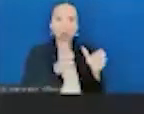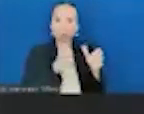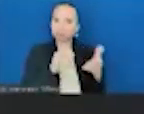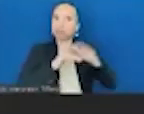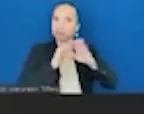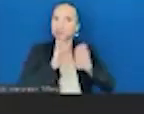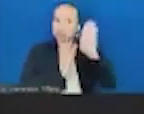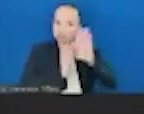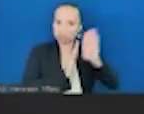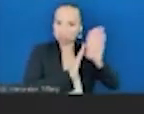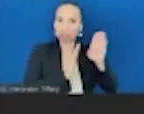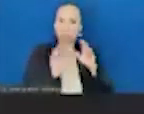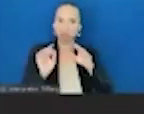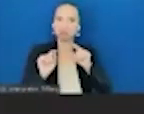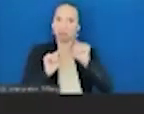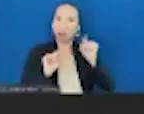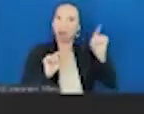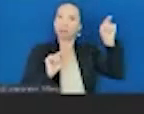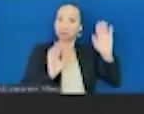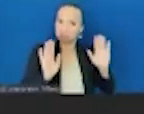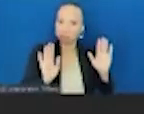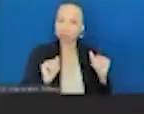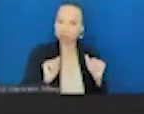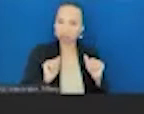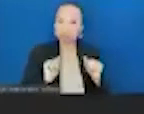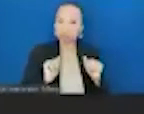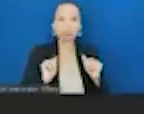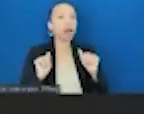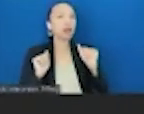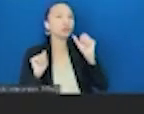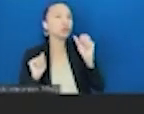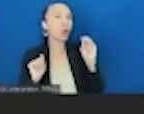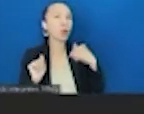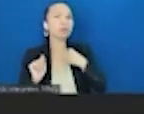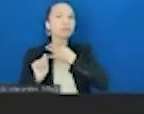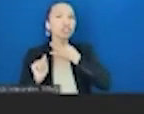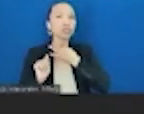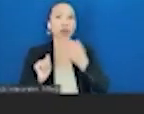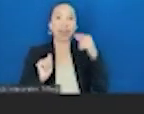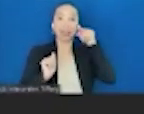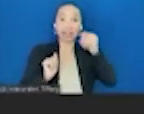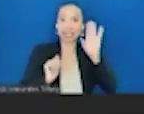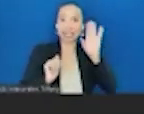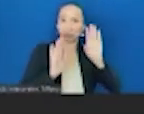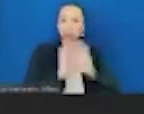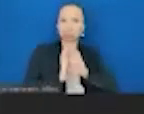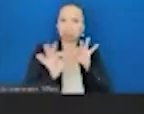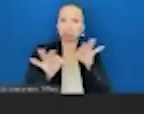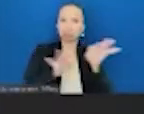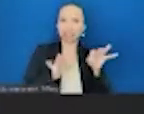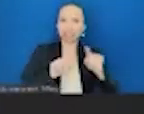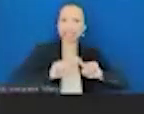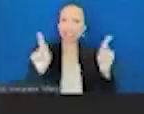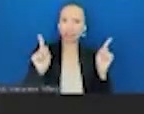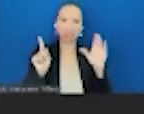intermediate diet quality, excuse me, and reductions in poor diet quality. So why is this so different? Why is this graph so different? And what we see is flat,